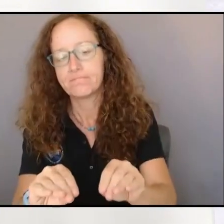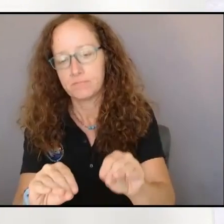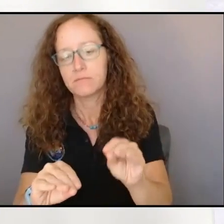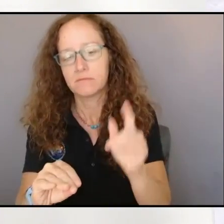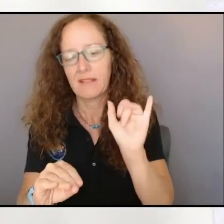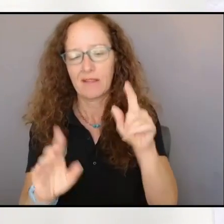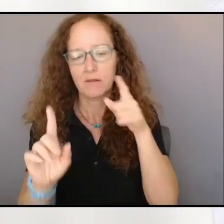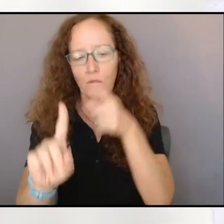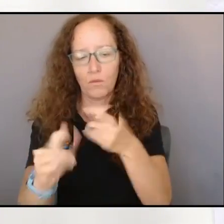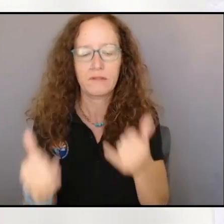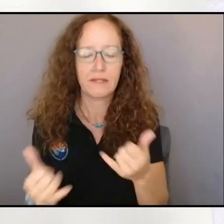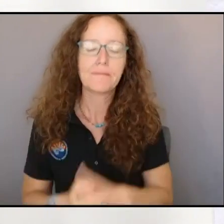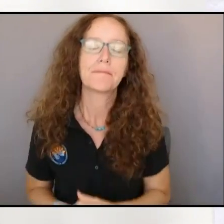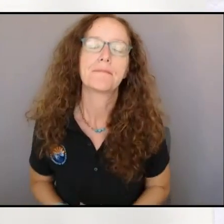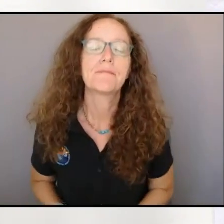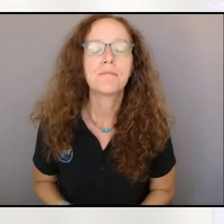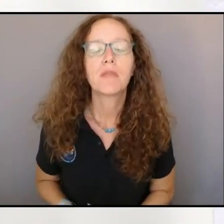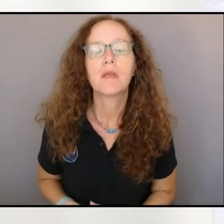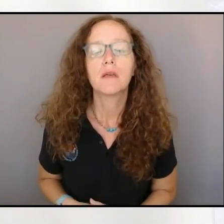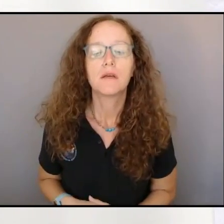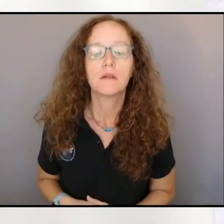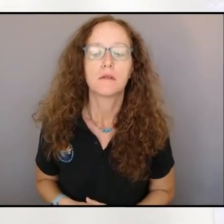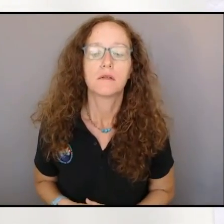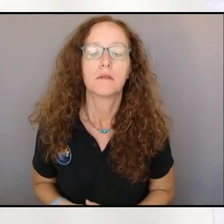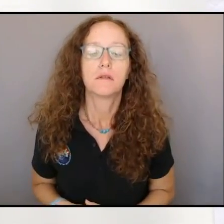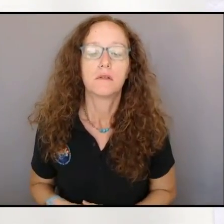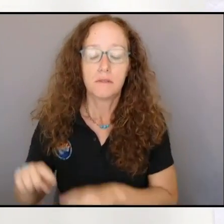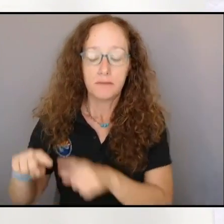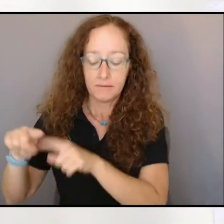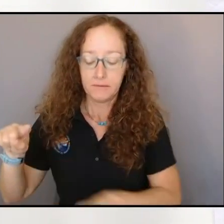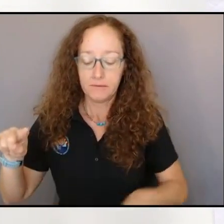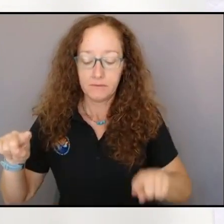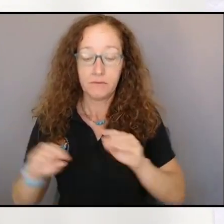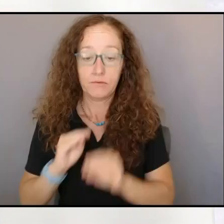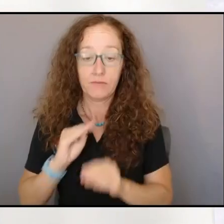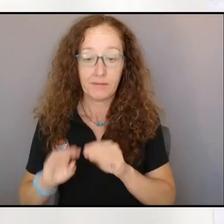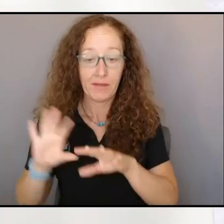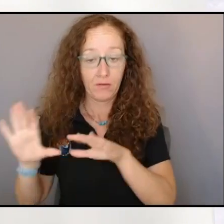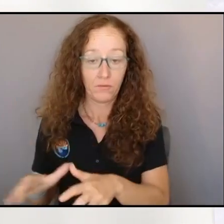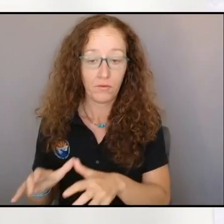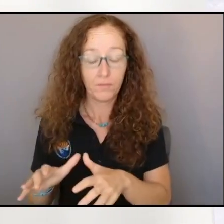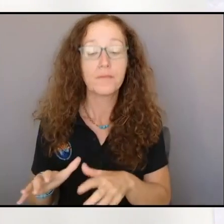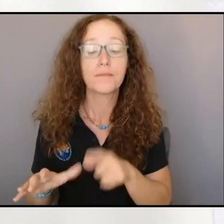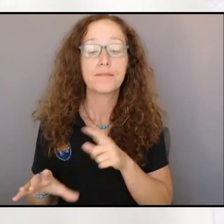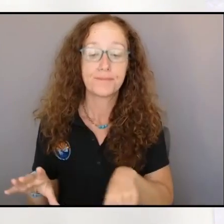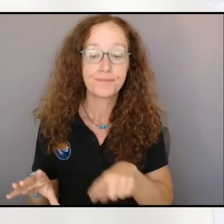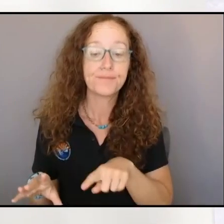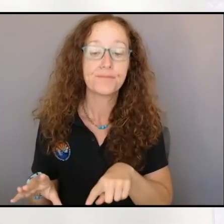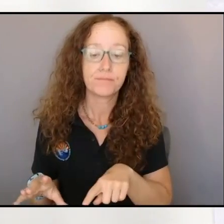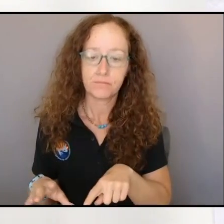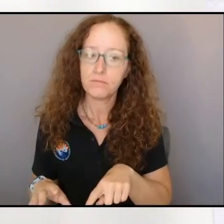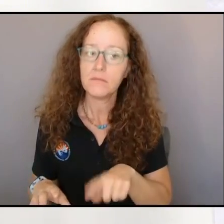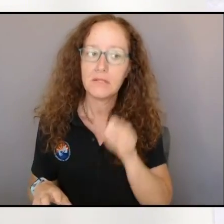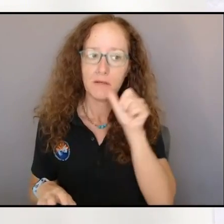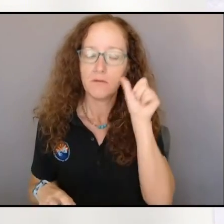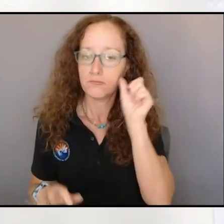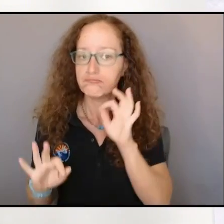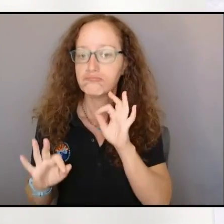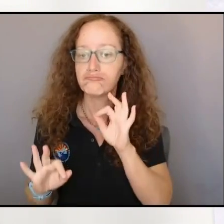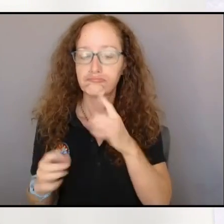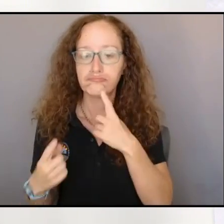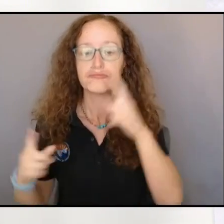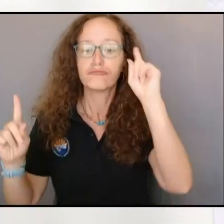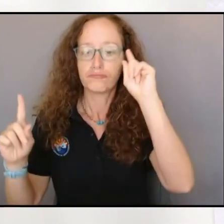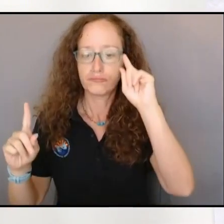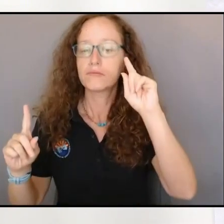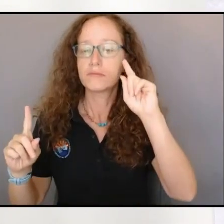Moving over here into the repair group side of things, they also had another good day. All the moisture stayed